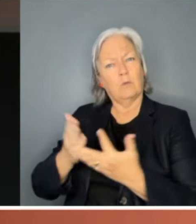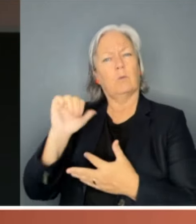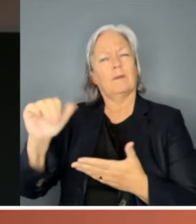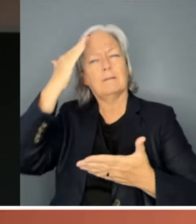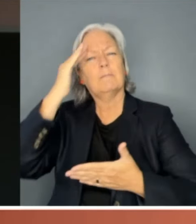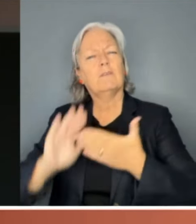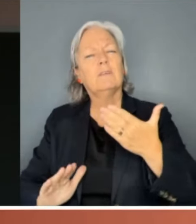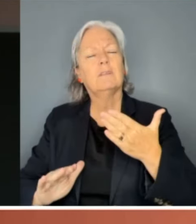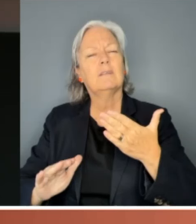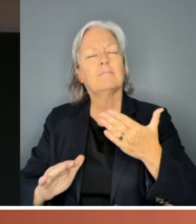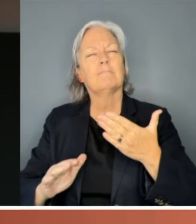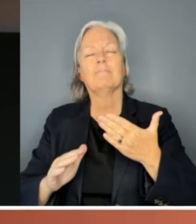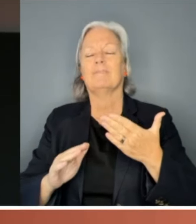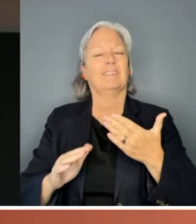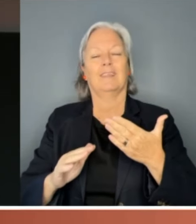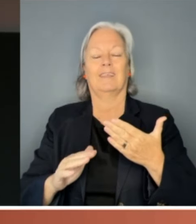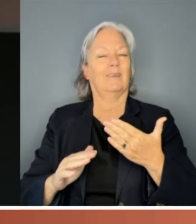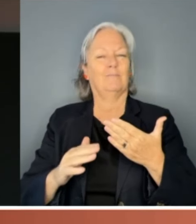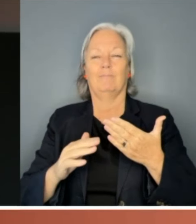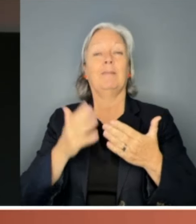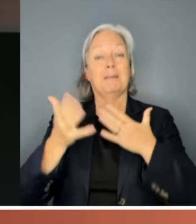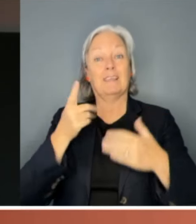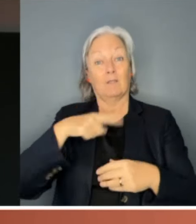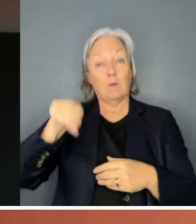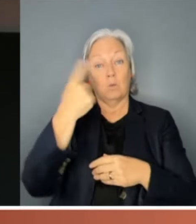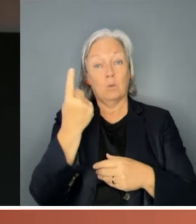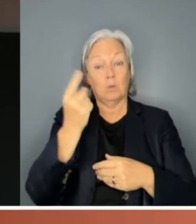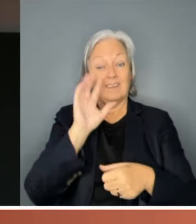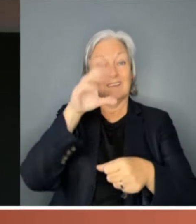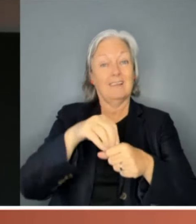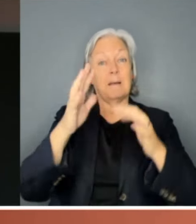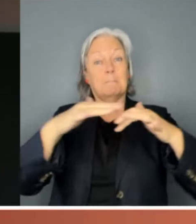shows how hardened those of us in parliament have become.